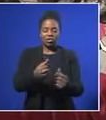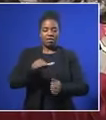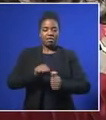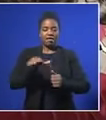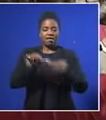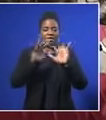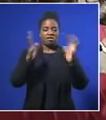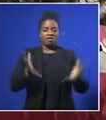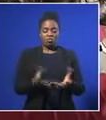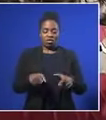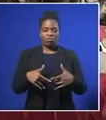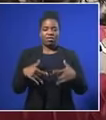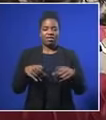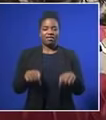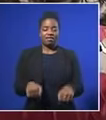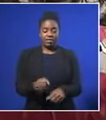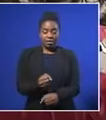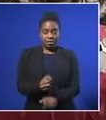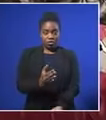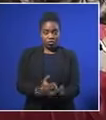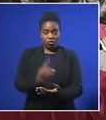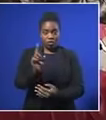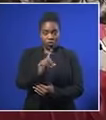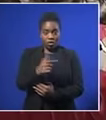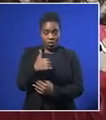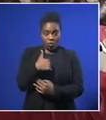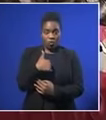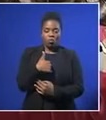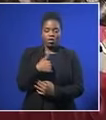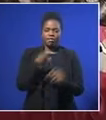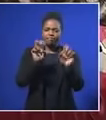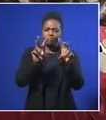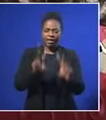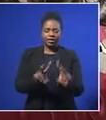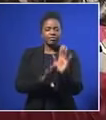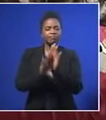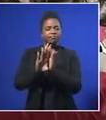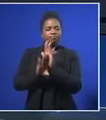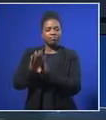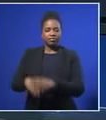this world we live in and ensuring that we live in peace and prosperity.